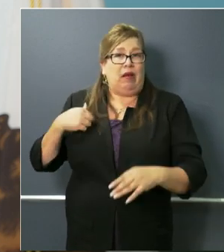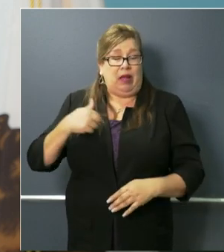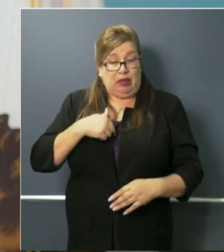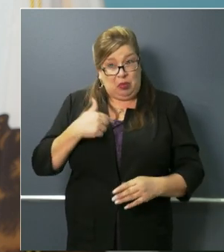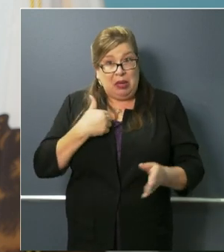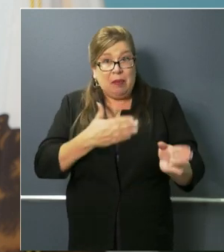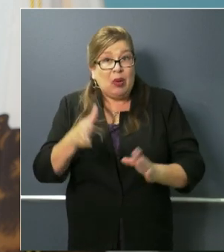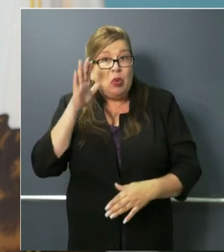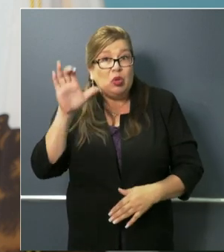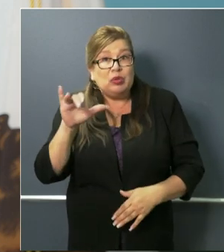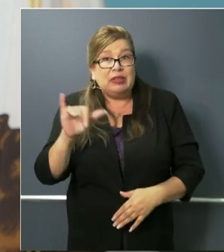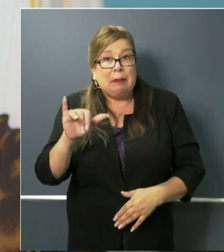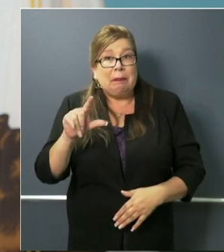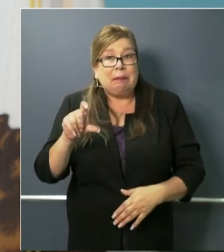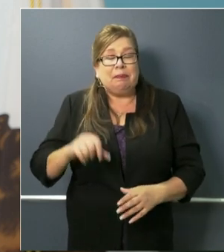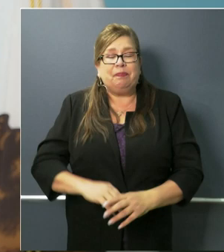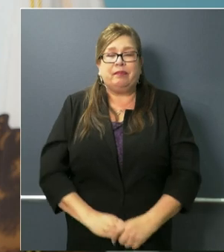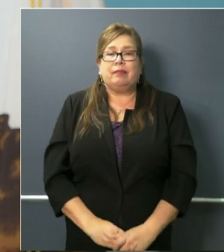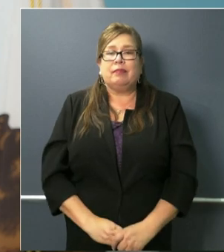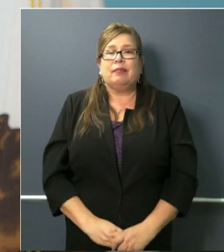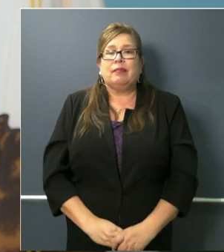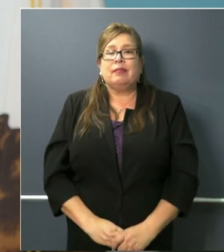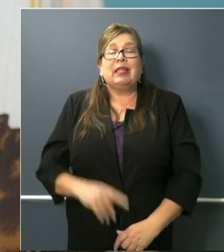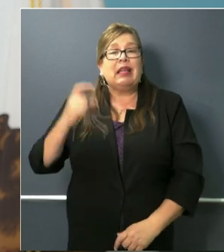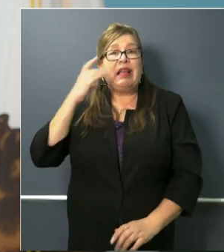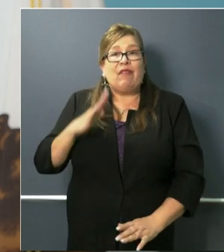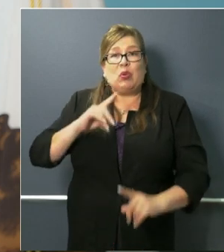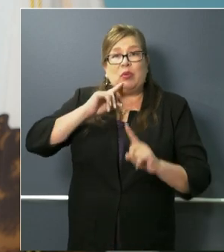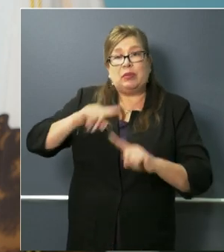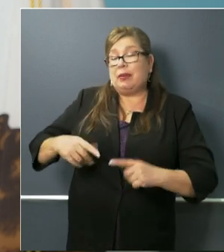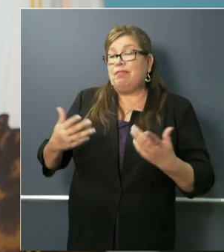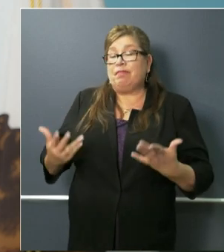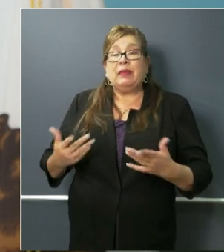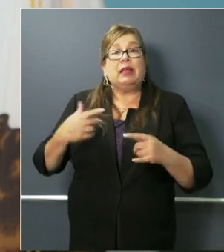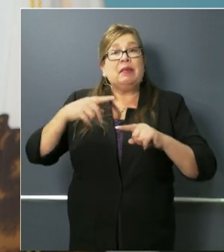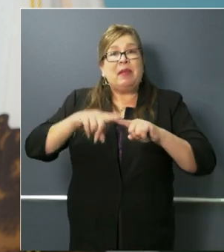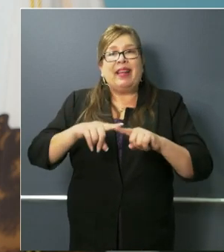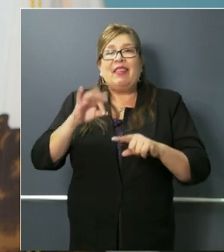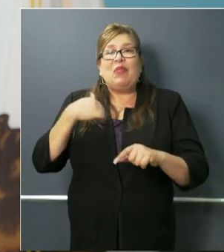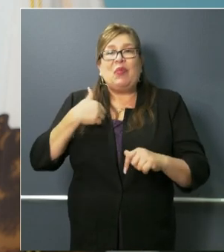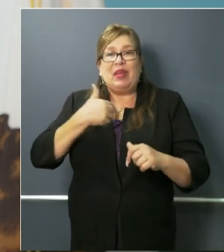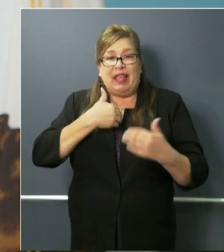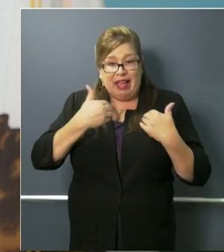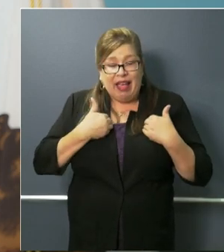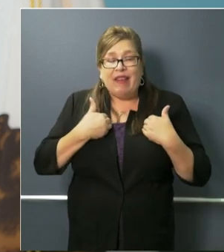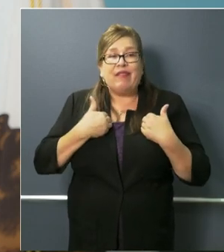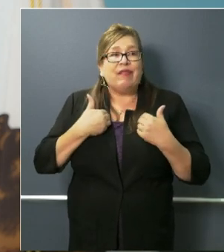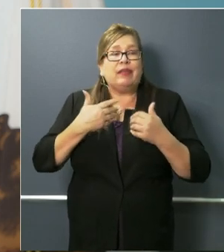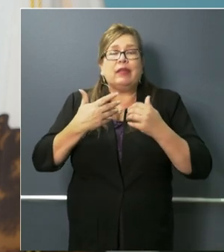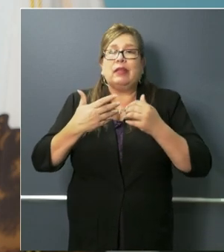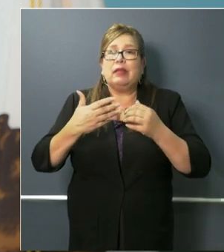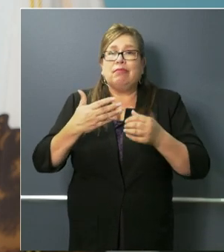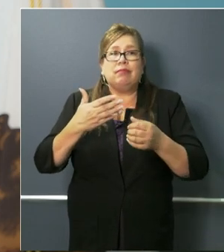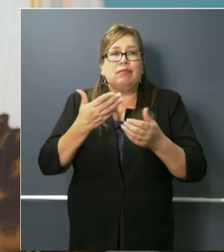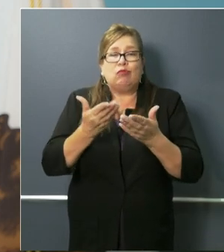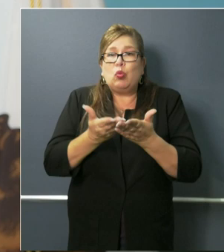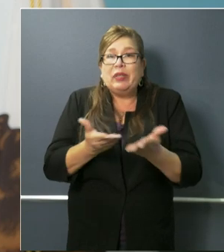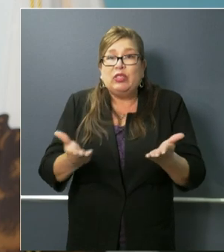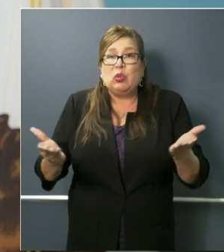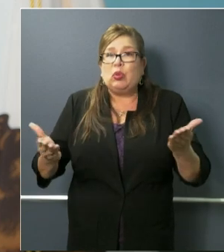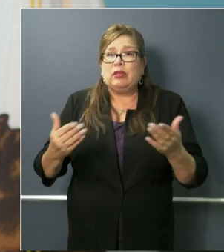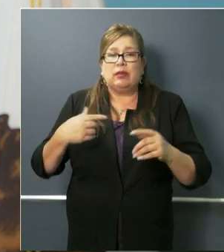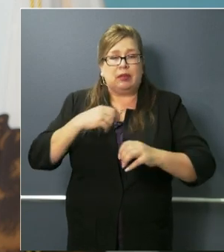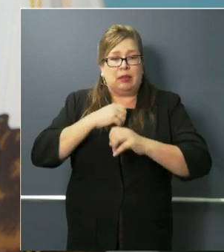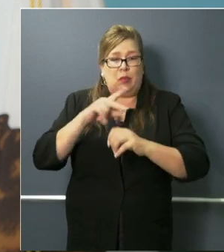right now yeah to the extent we have the resources resourceful uh folks including people uh not just ppe uh